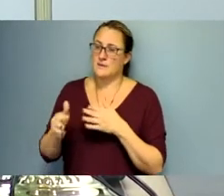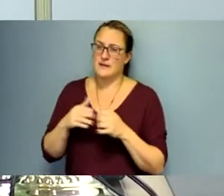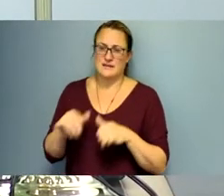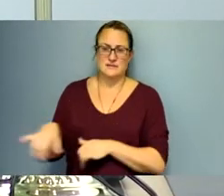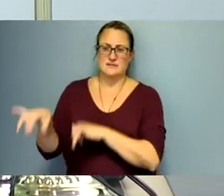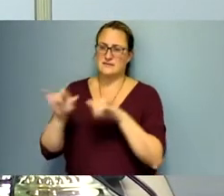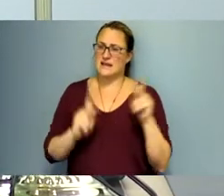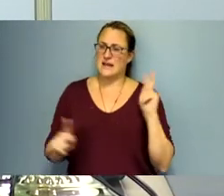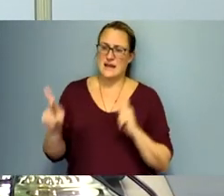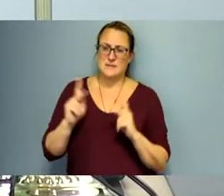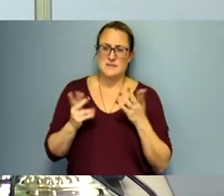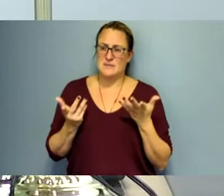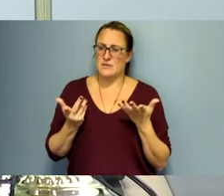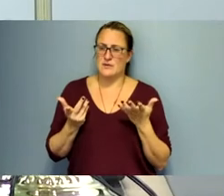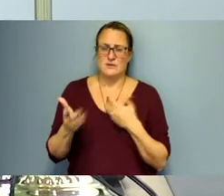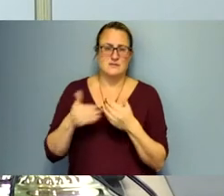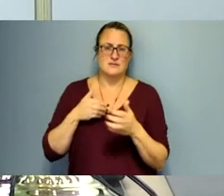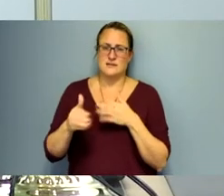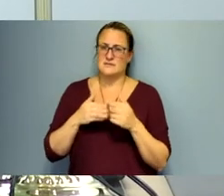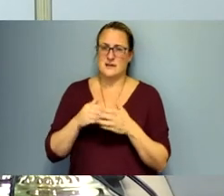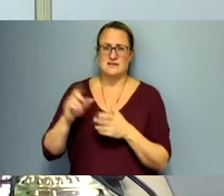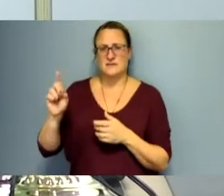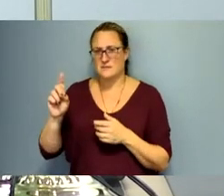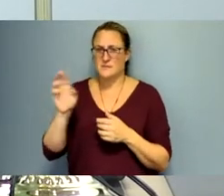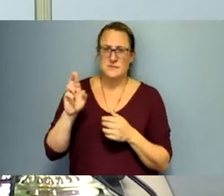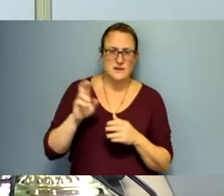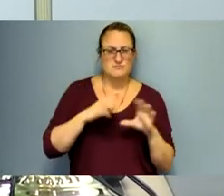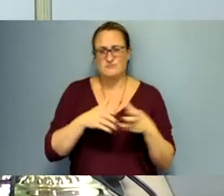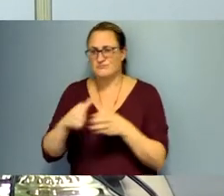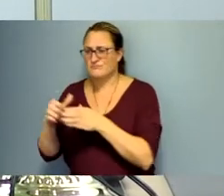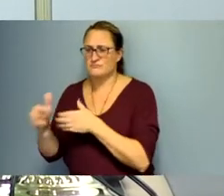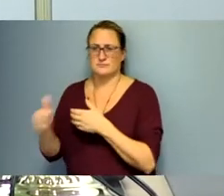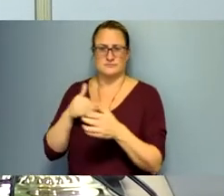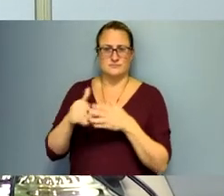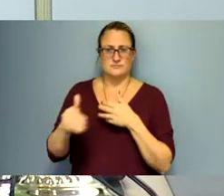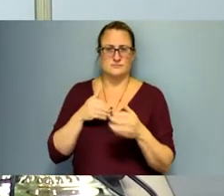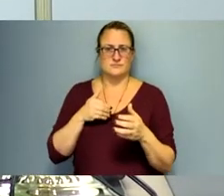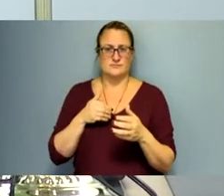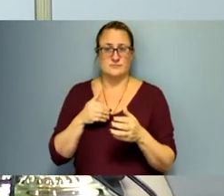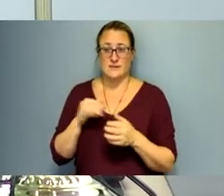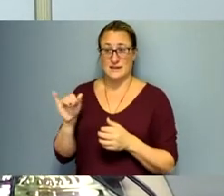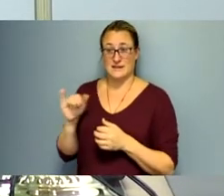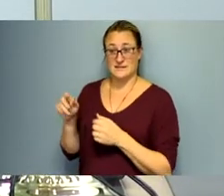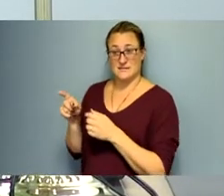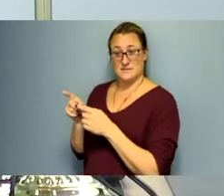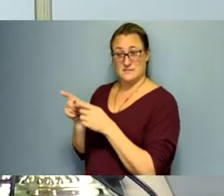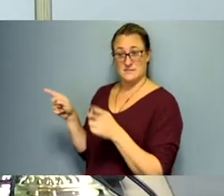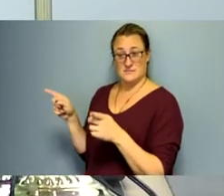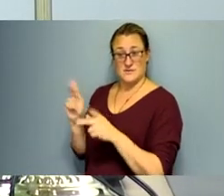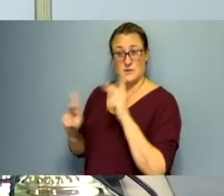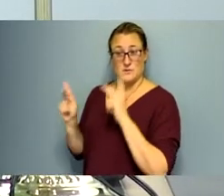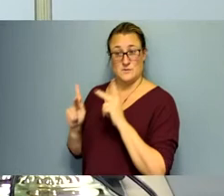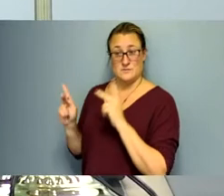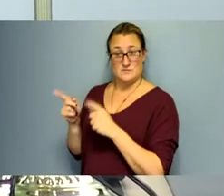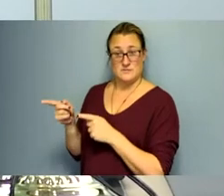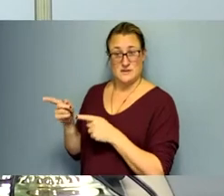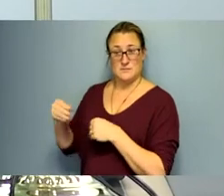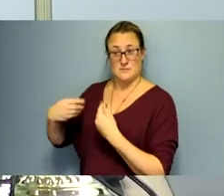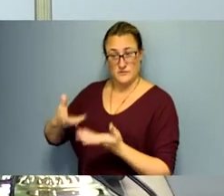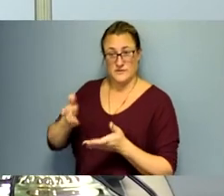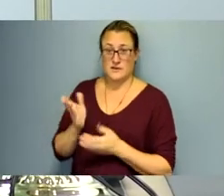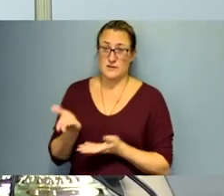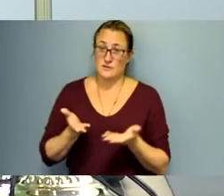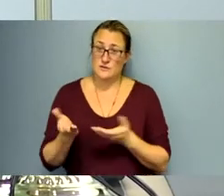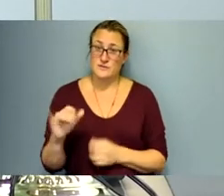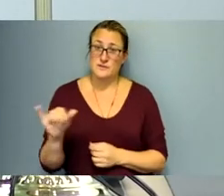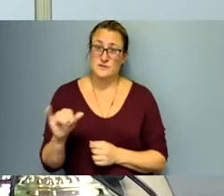have so we all serve them uh just as the people over here uh and the jury box uh serve everybody regardless of who